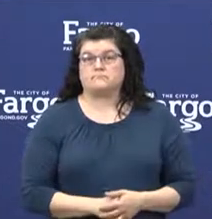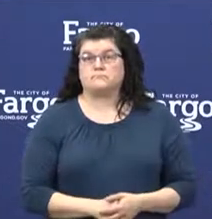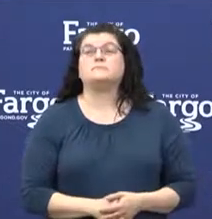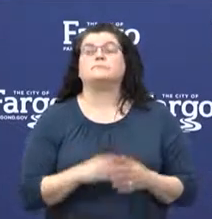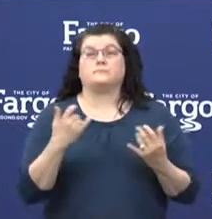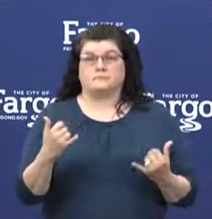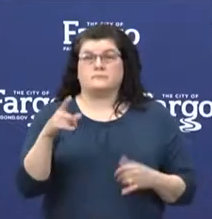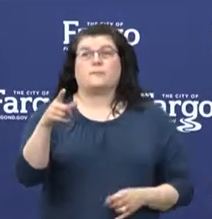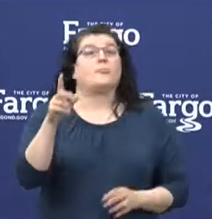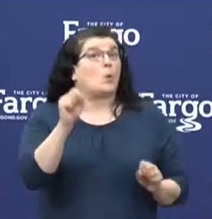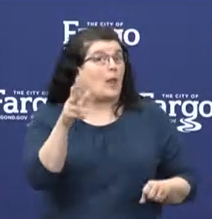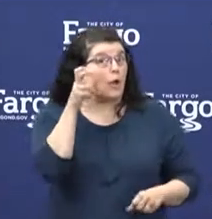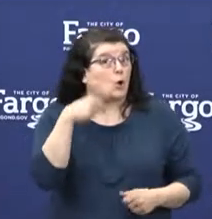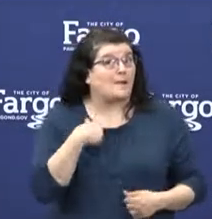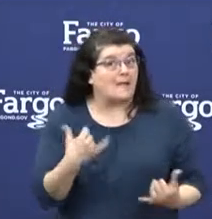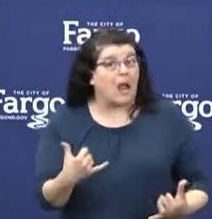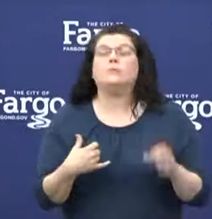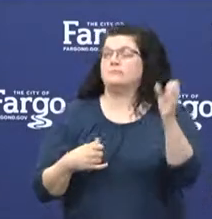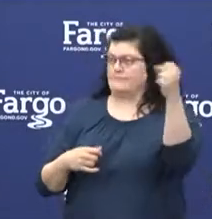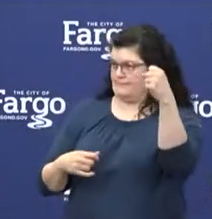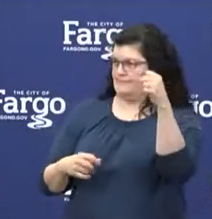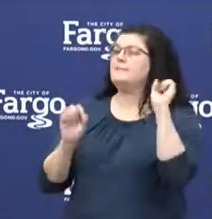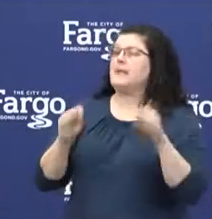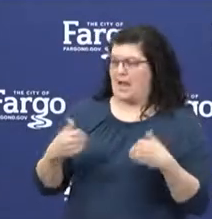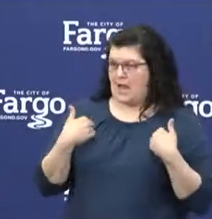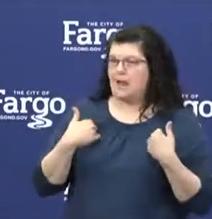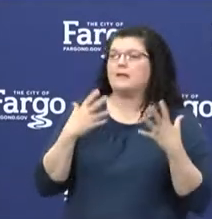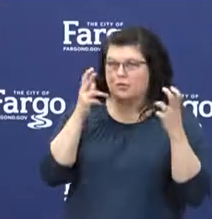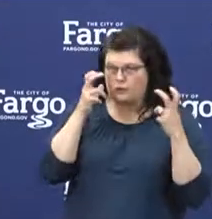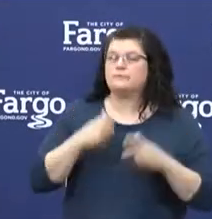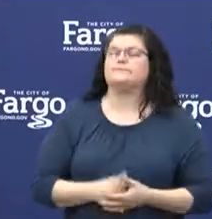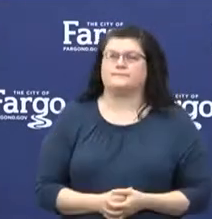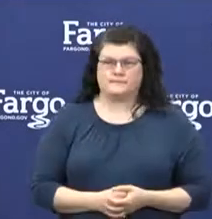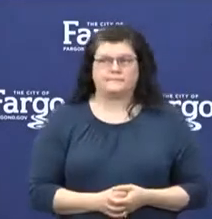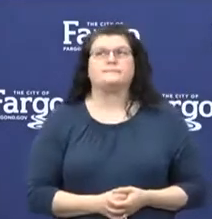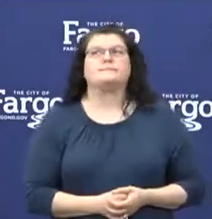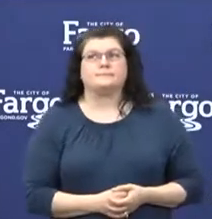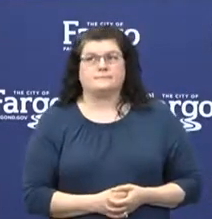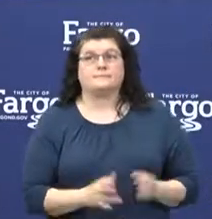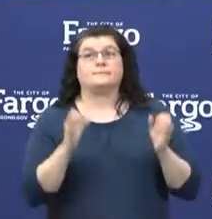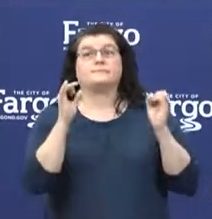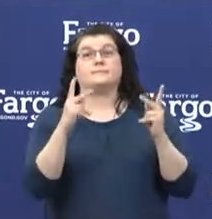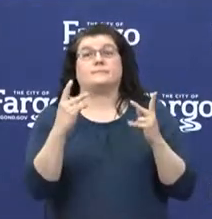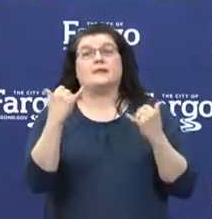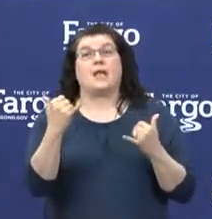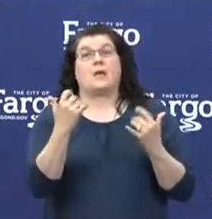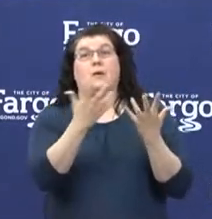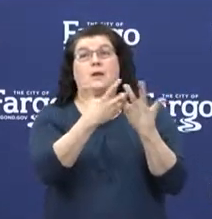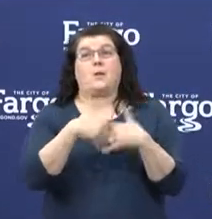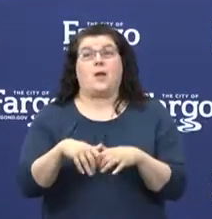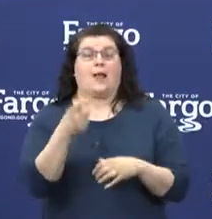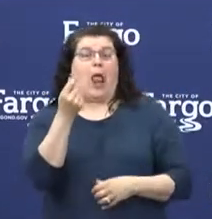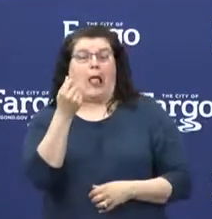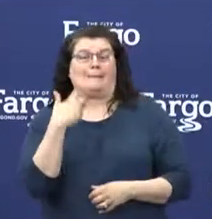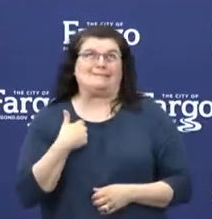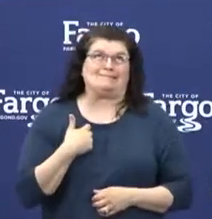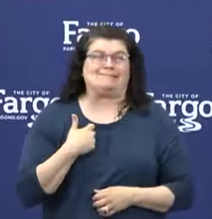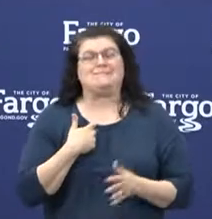Can you hear me now? Now we can, yes. Okay. We need to work this one out a little bit. But anyway,